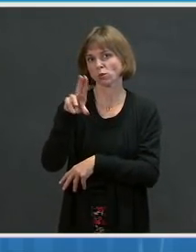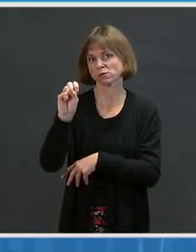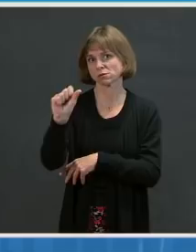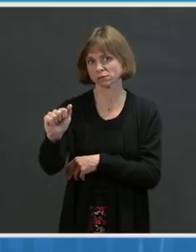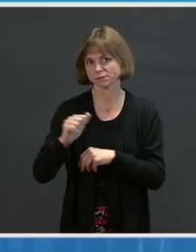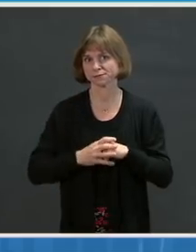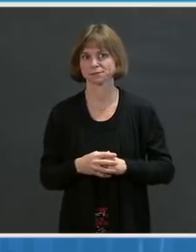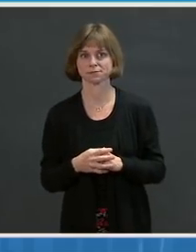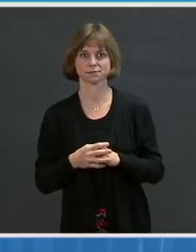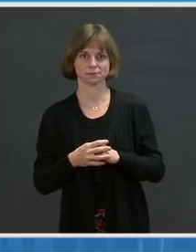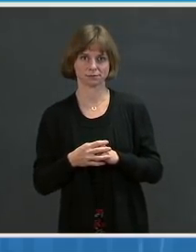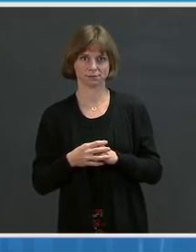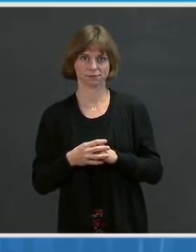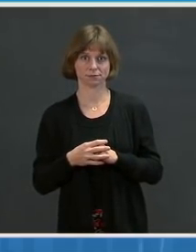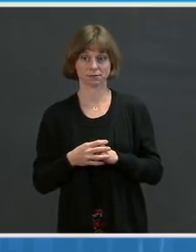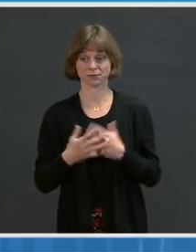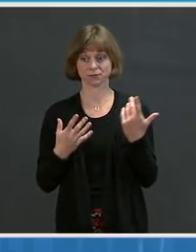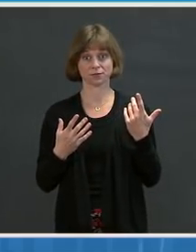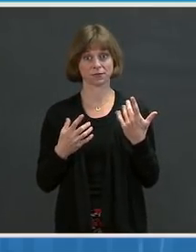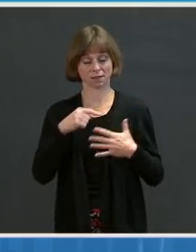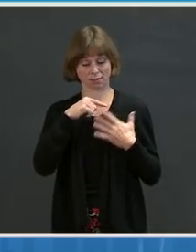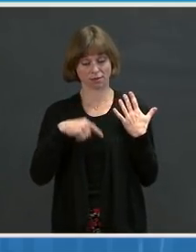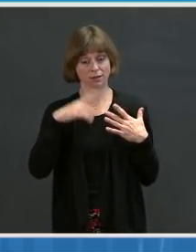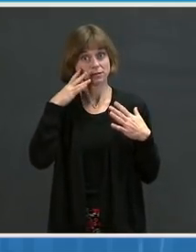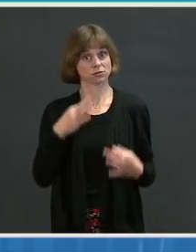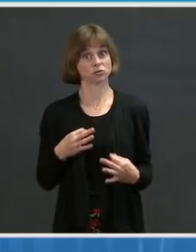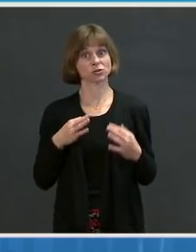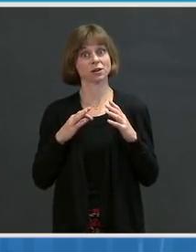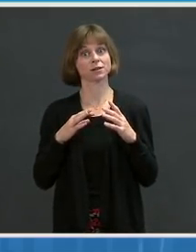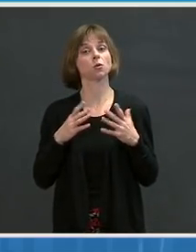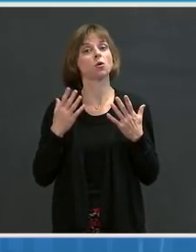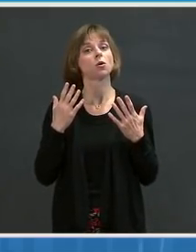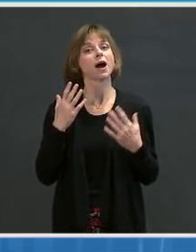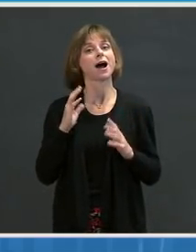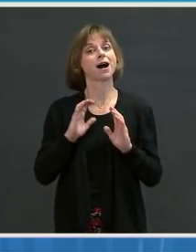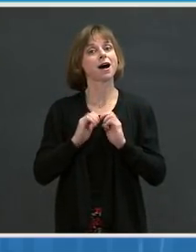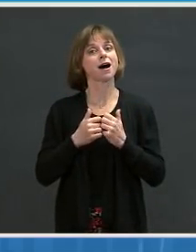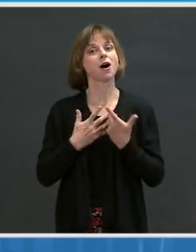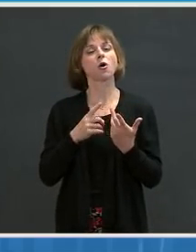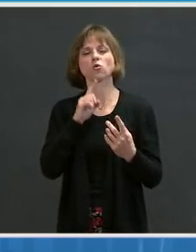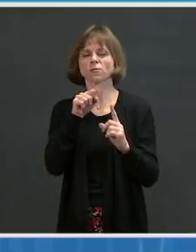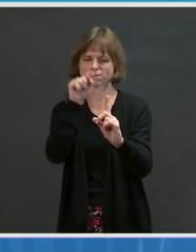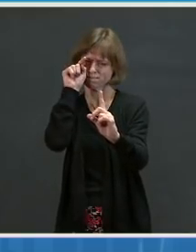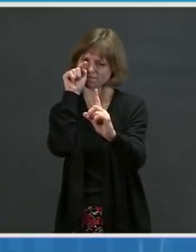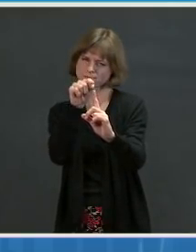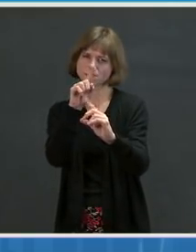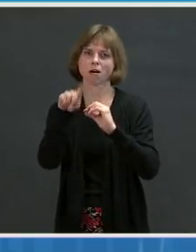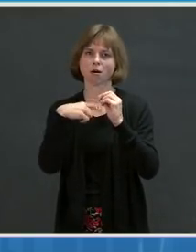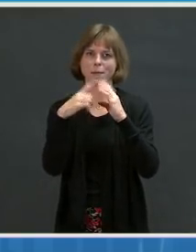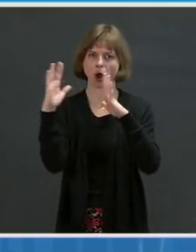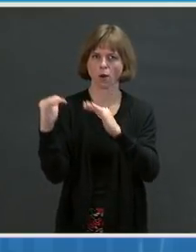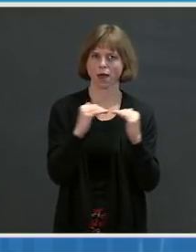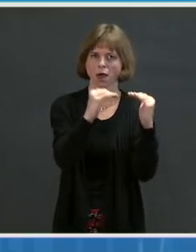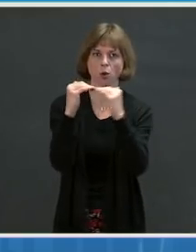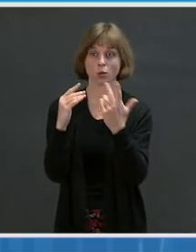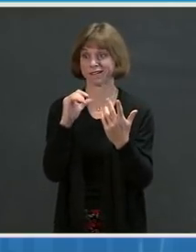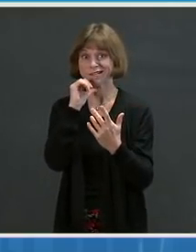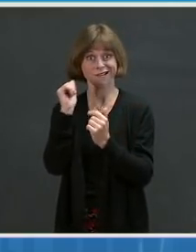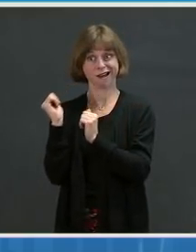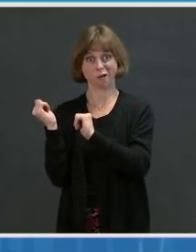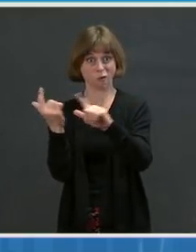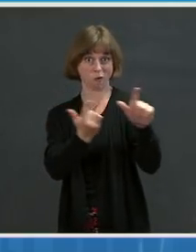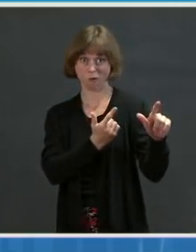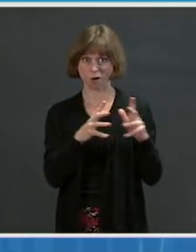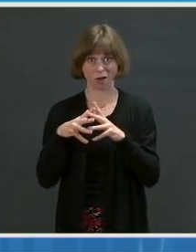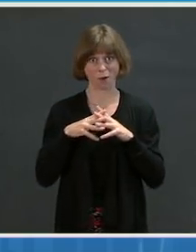Once again, our decisions here have been made with equity at the center. Not all Americans are wearing masks regularly,